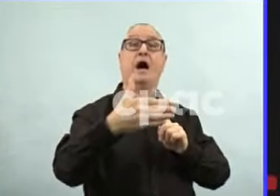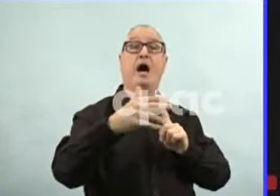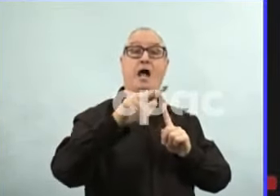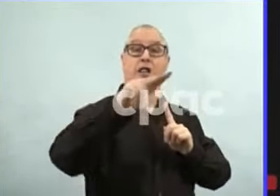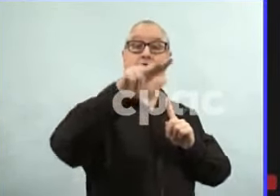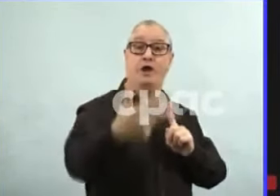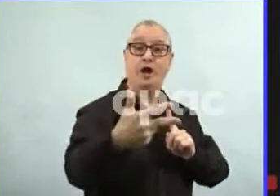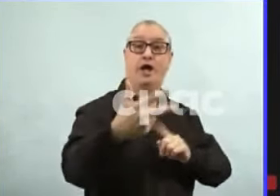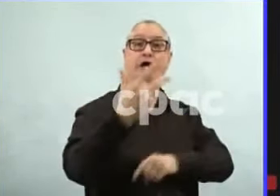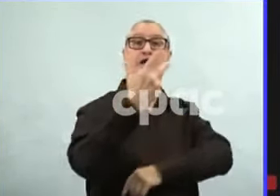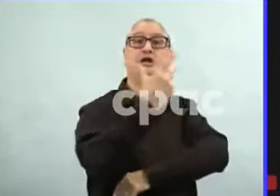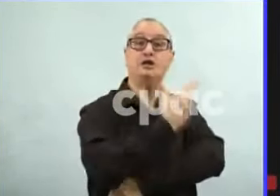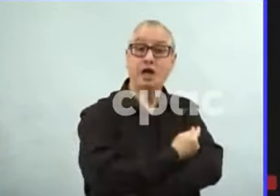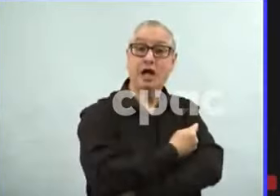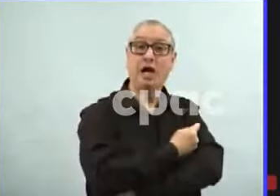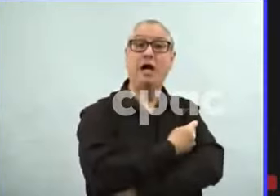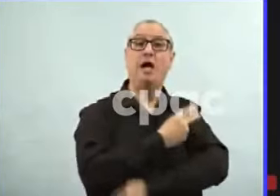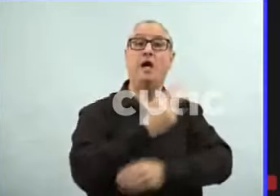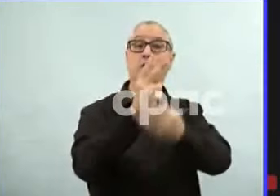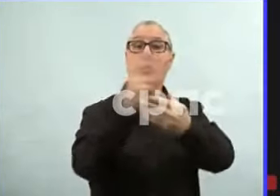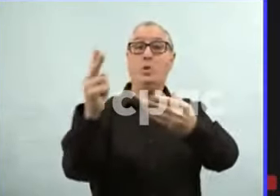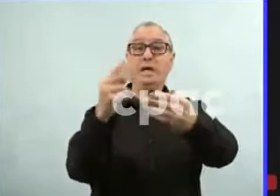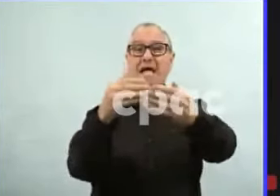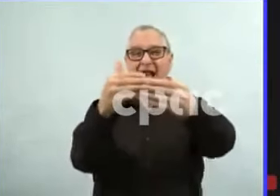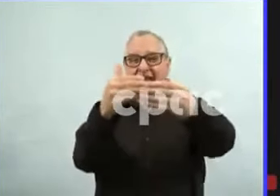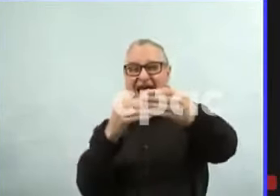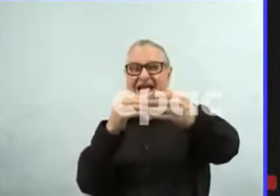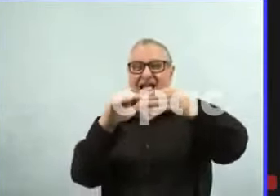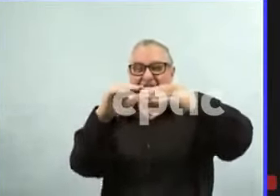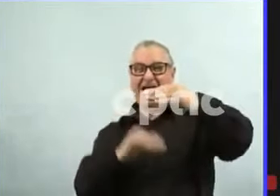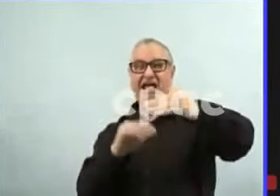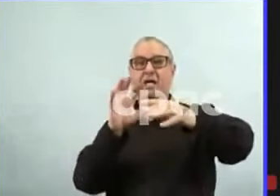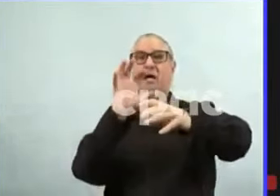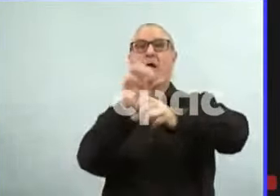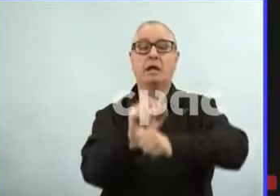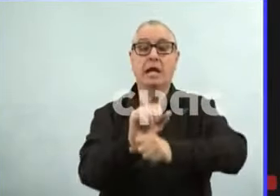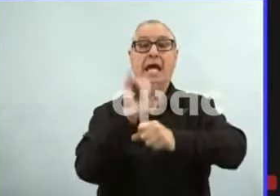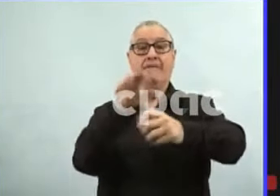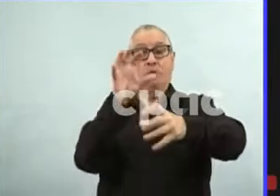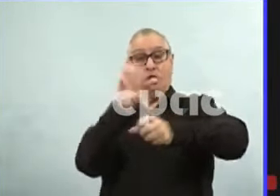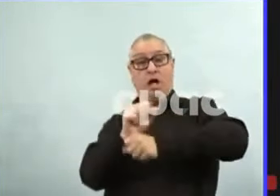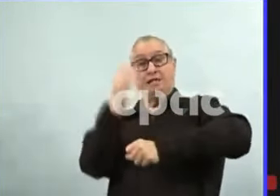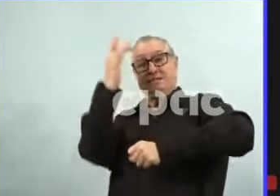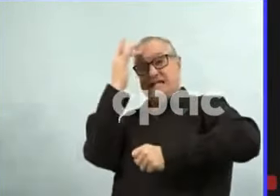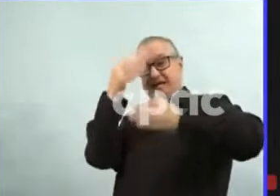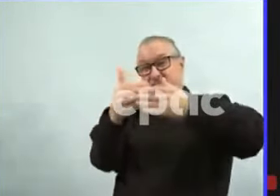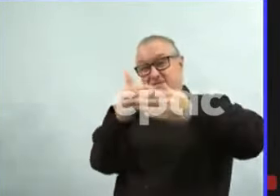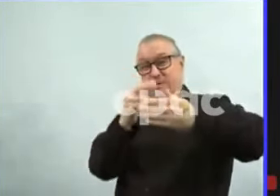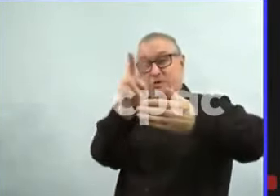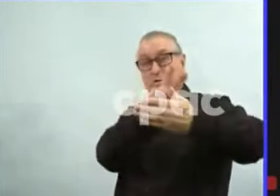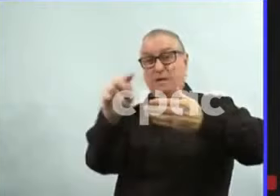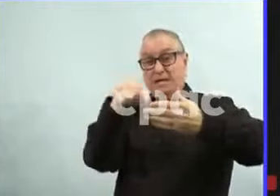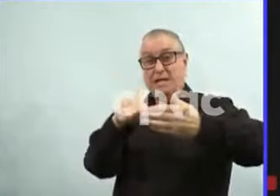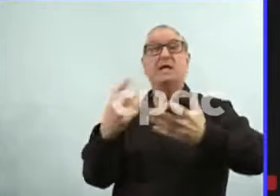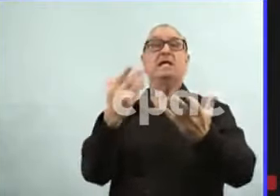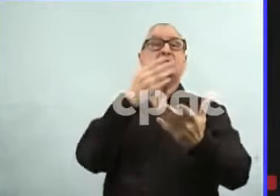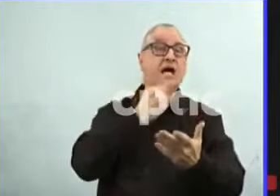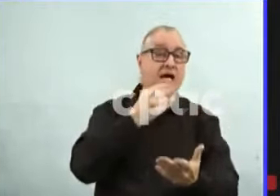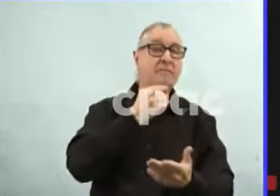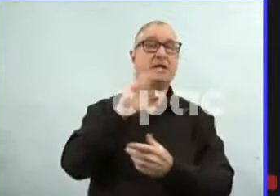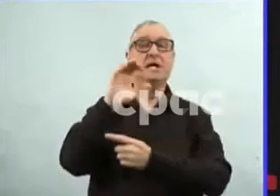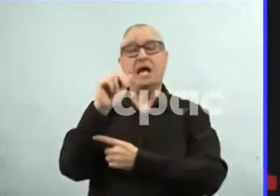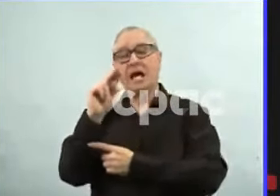of the following conditions. Diabetes, cancer, heart disease, lung disease, renal disease,